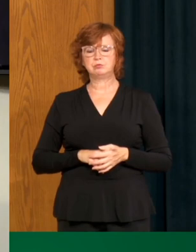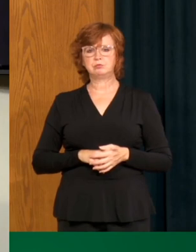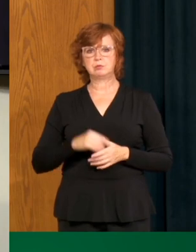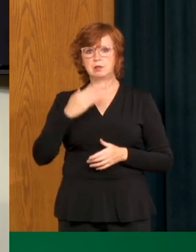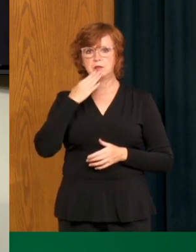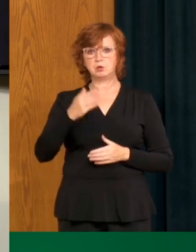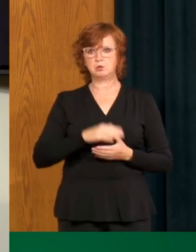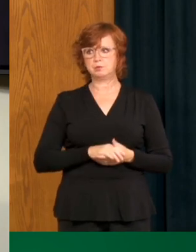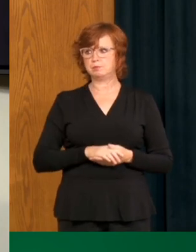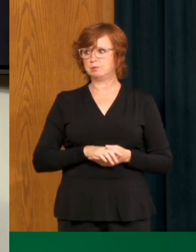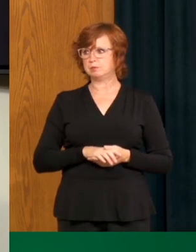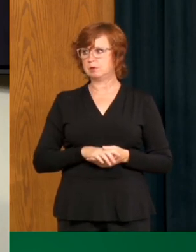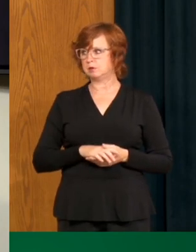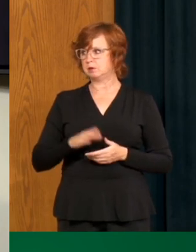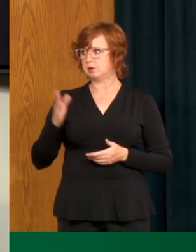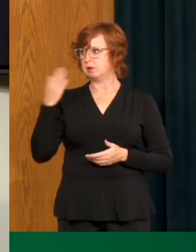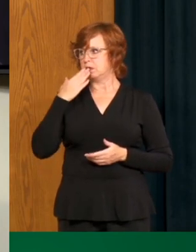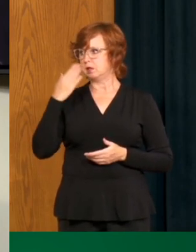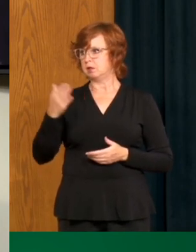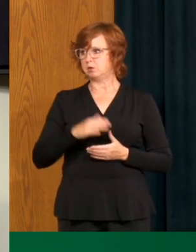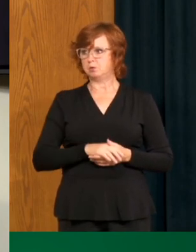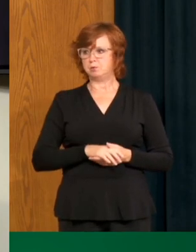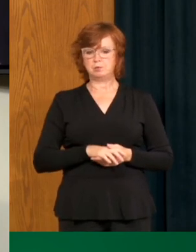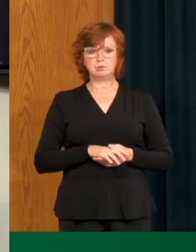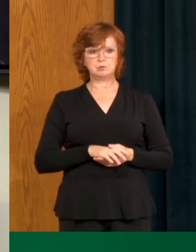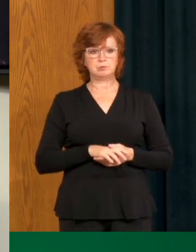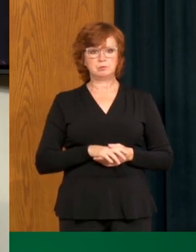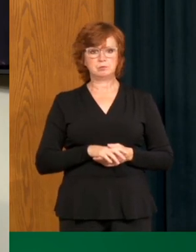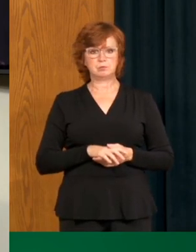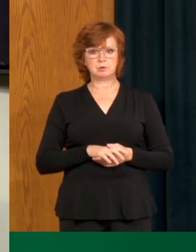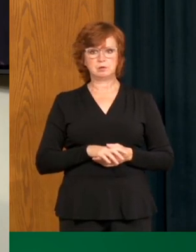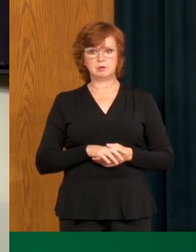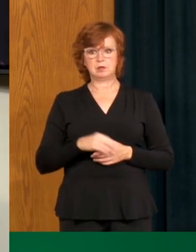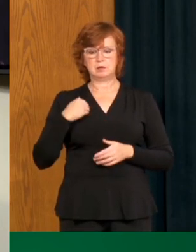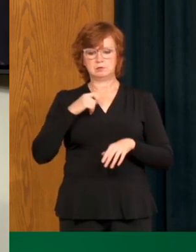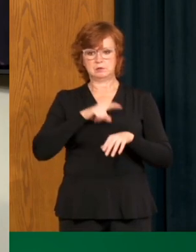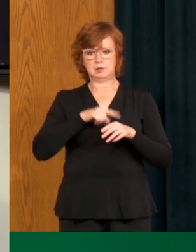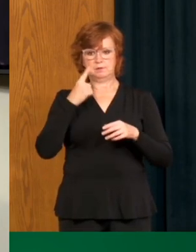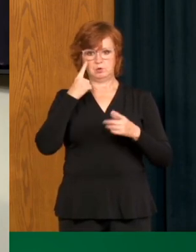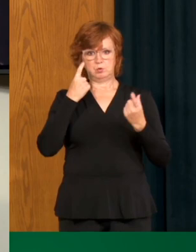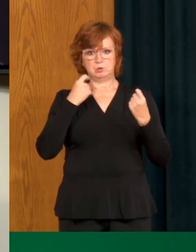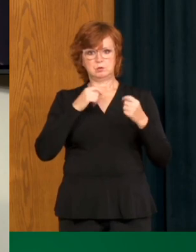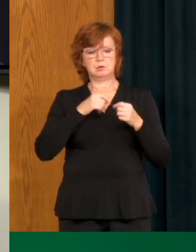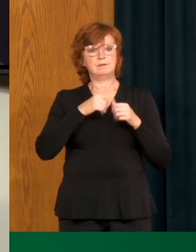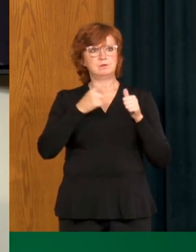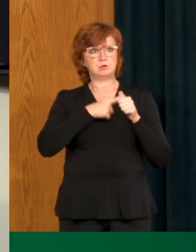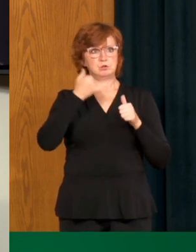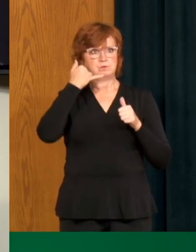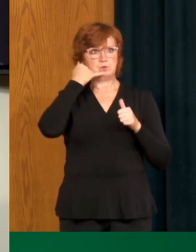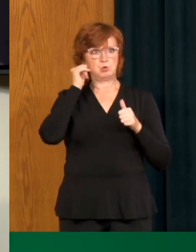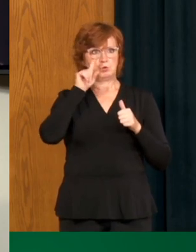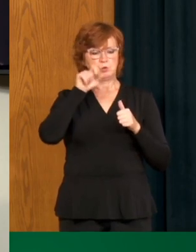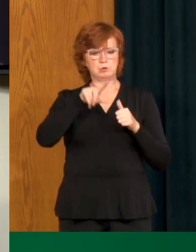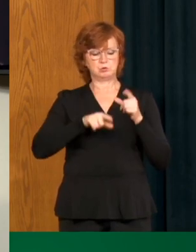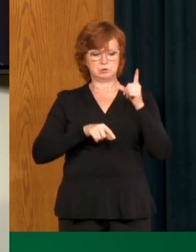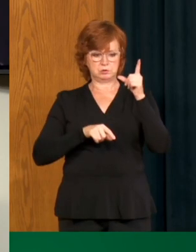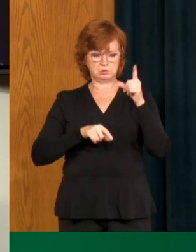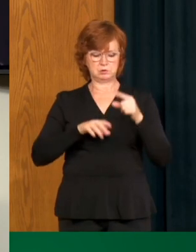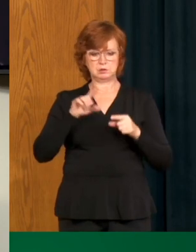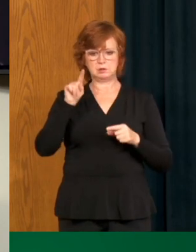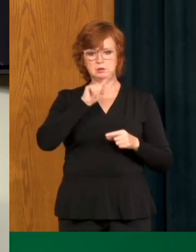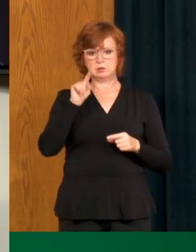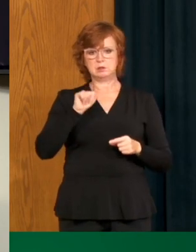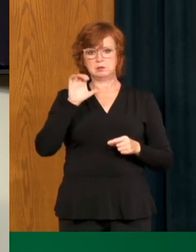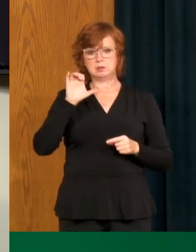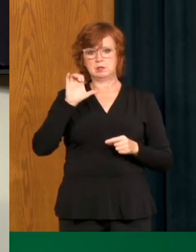Thank you. Thank you, Doctor. We now have time for questions. We'll take our first question from the phone line. We have